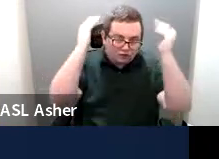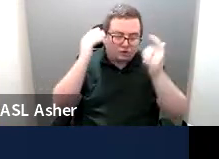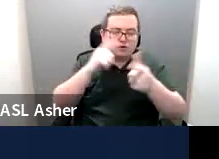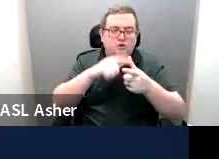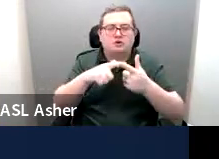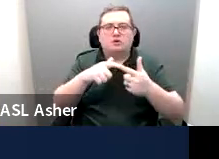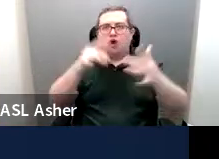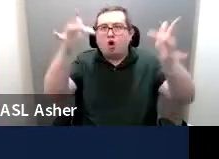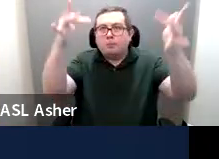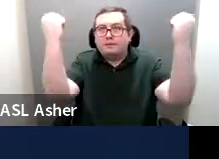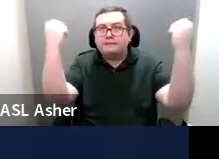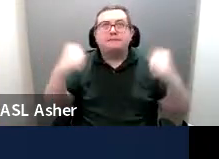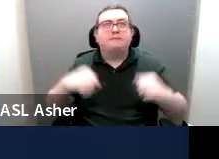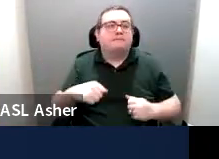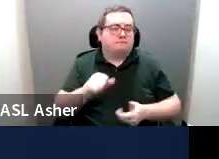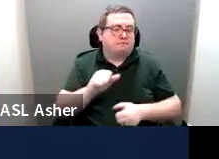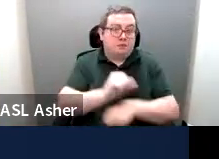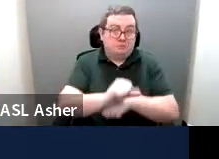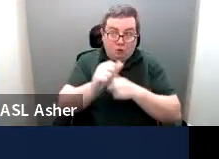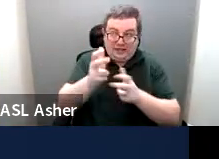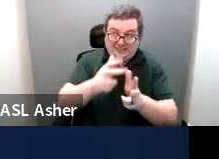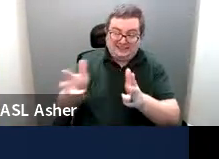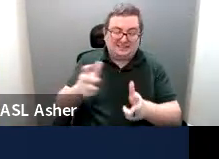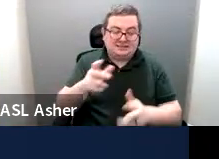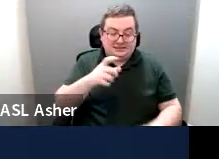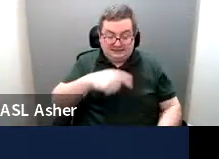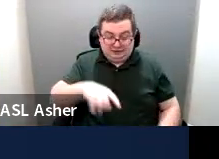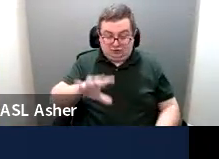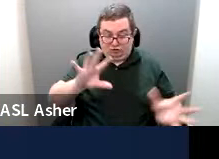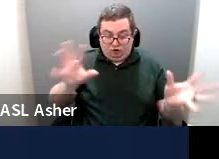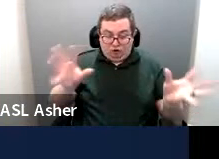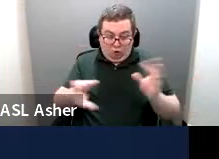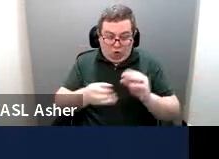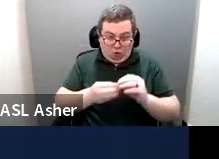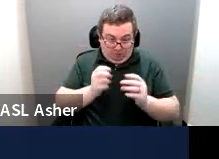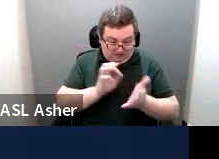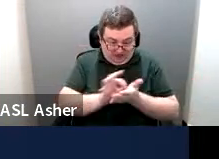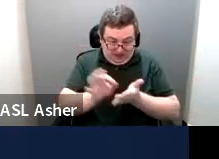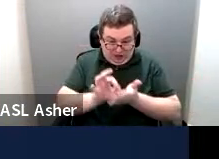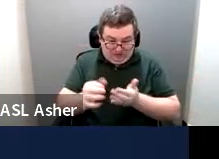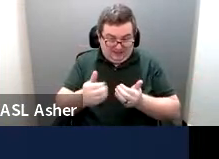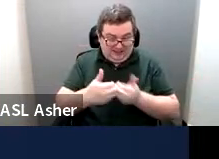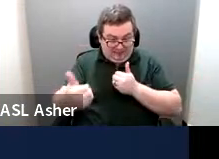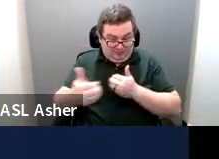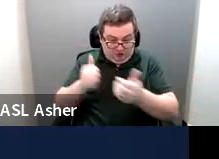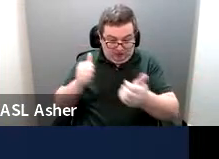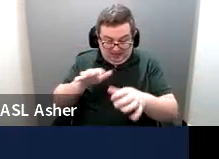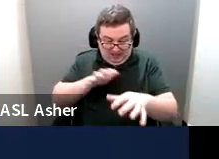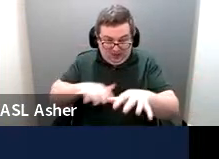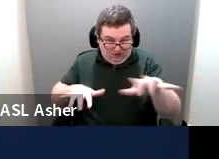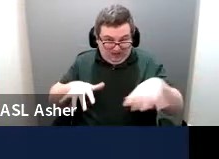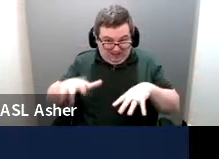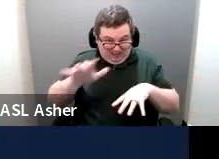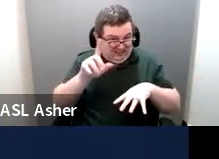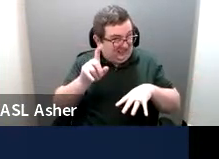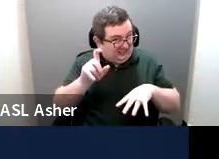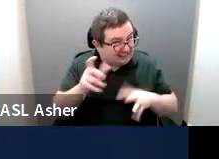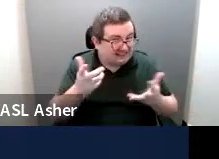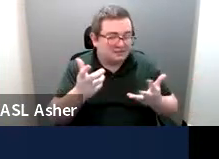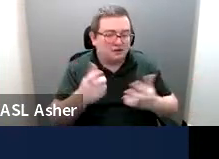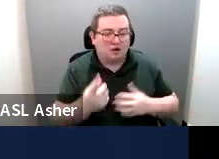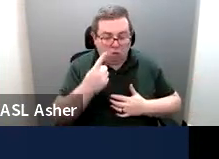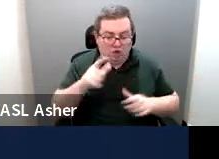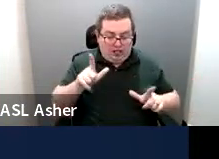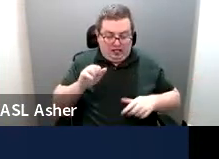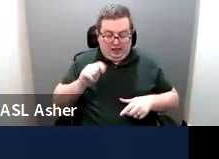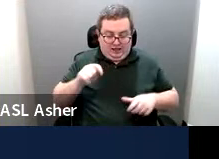open or employees, are those scoped as separate parking lots? So if we're talking about one single lot,